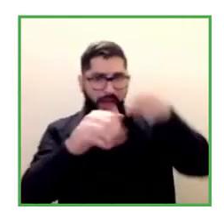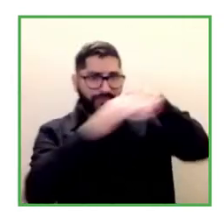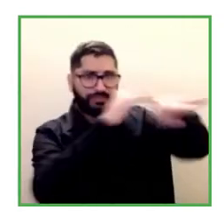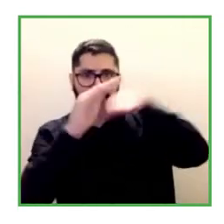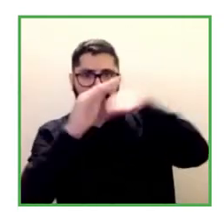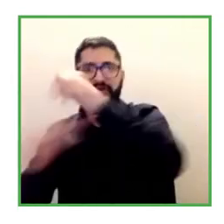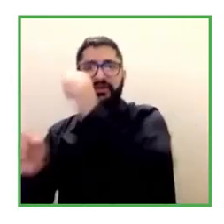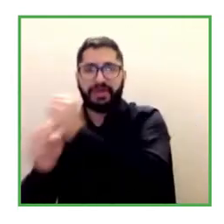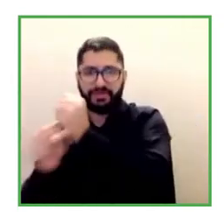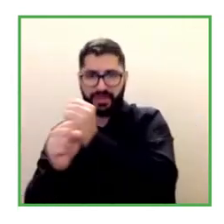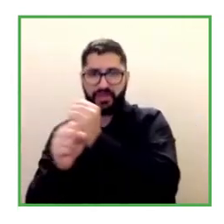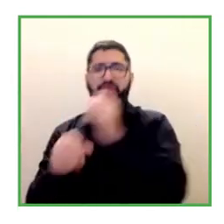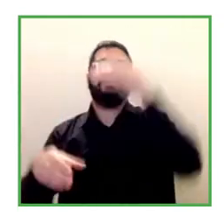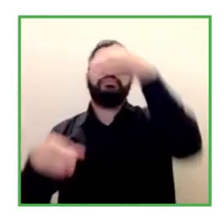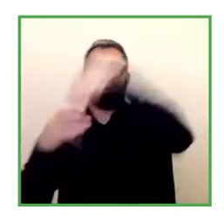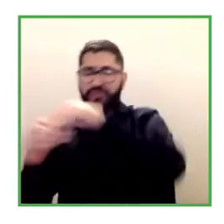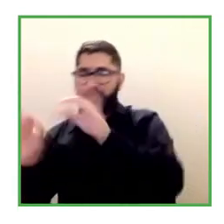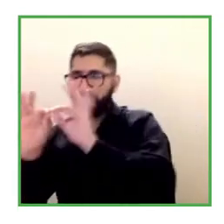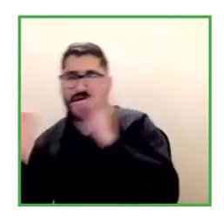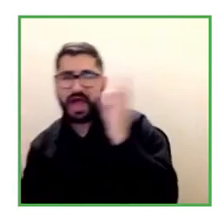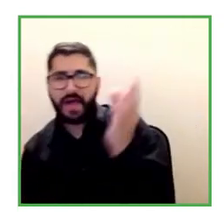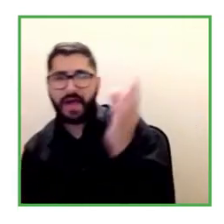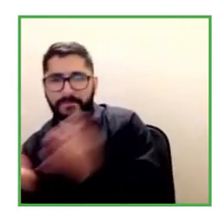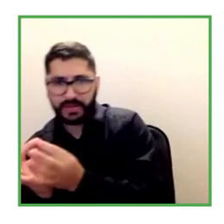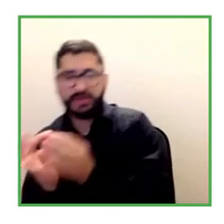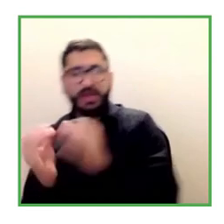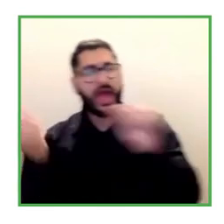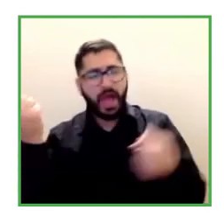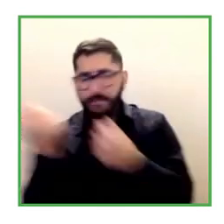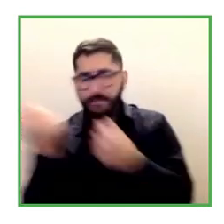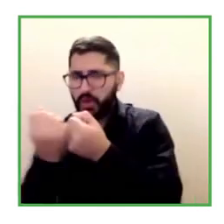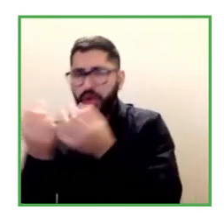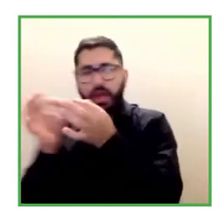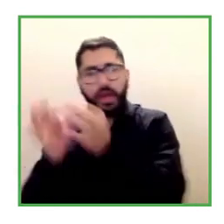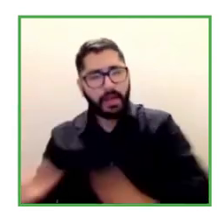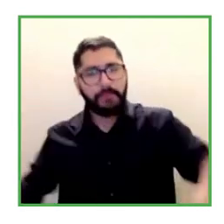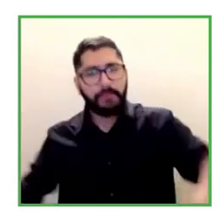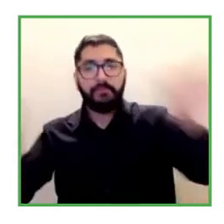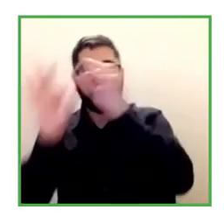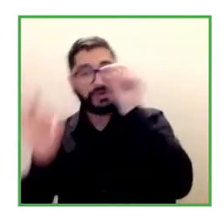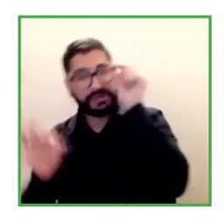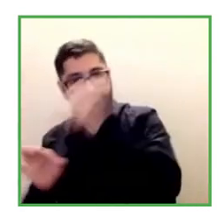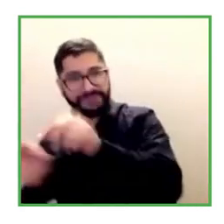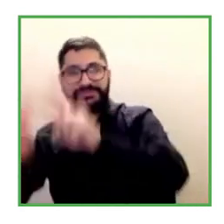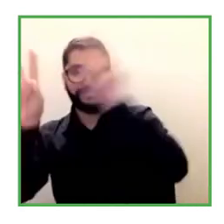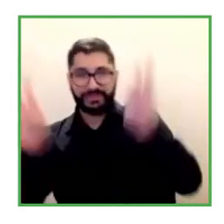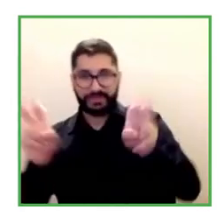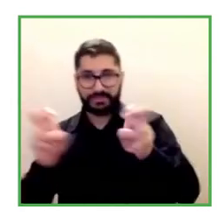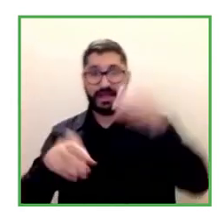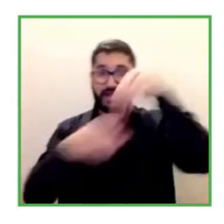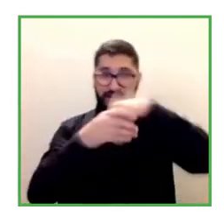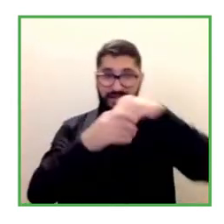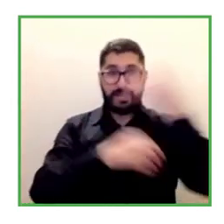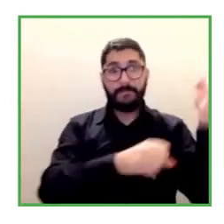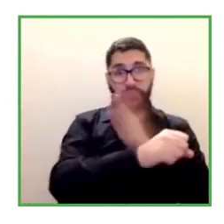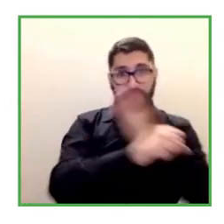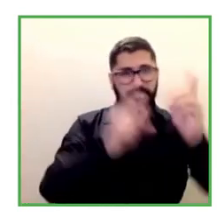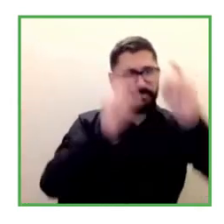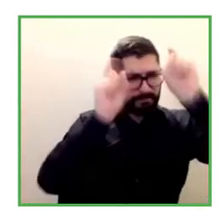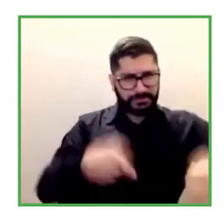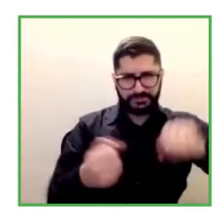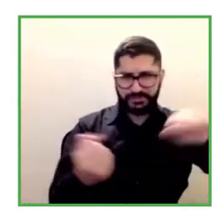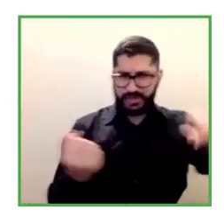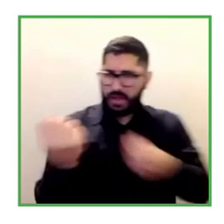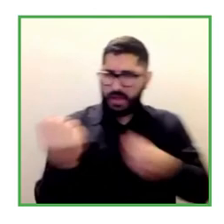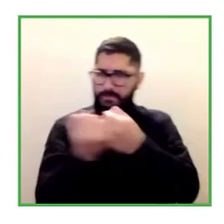with the families of people with disabilities is also very important and from there different companies need to ask for accompaniment